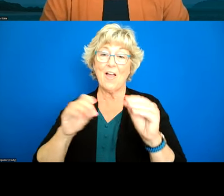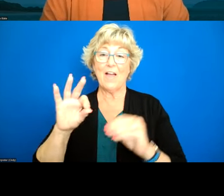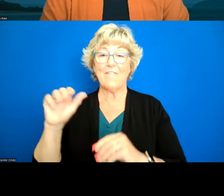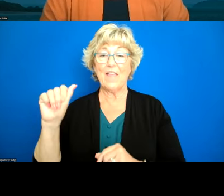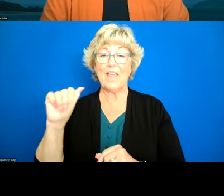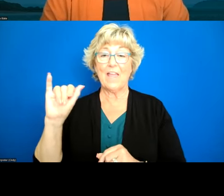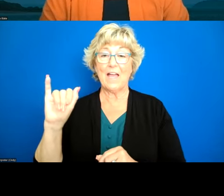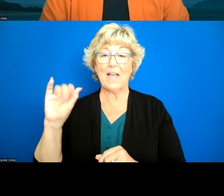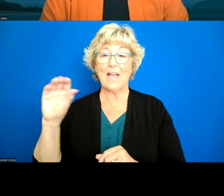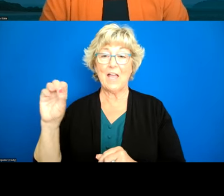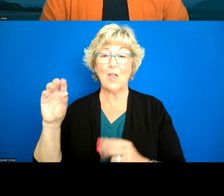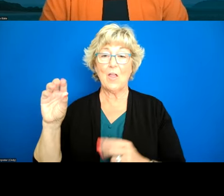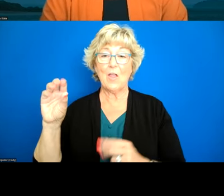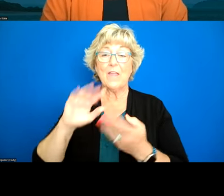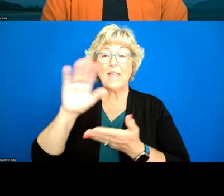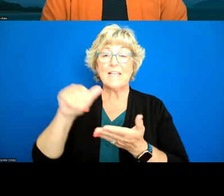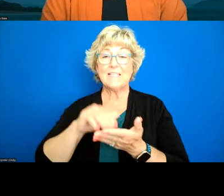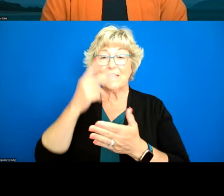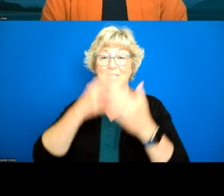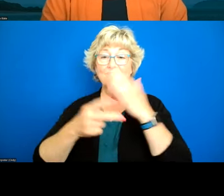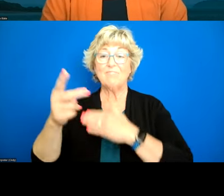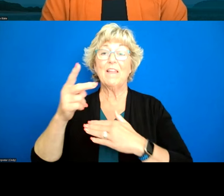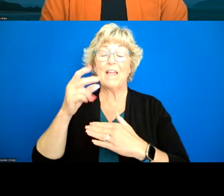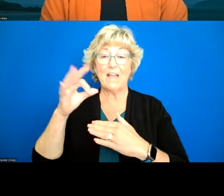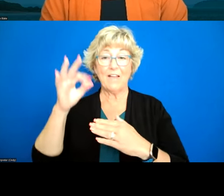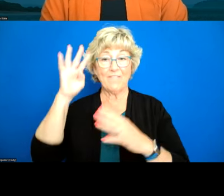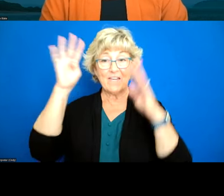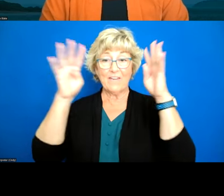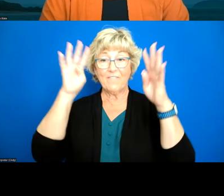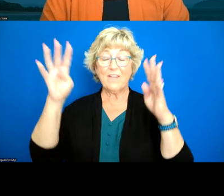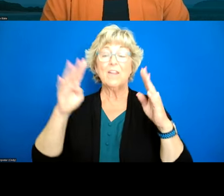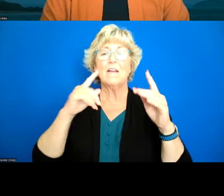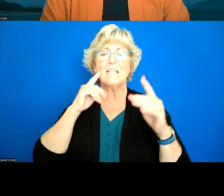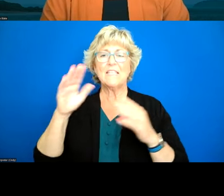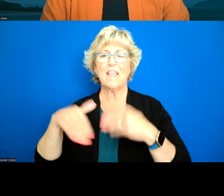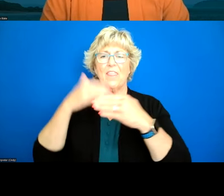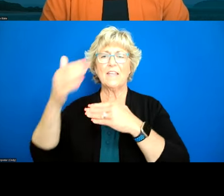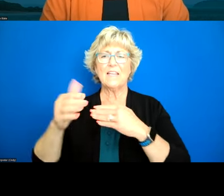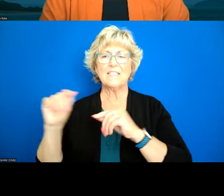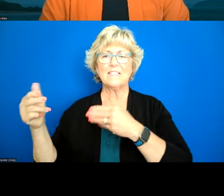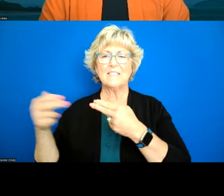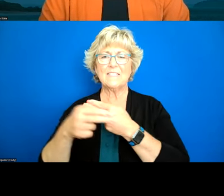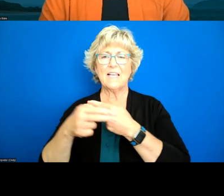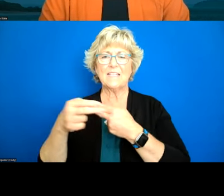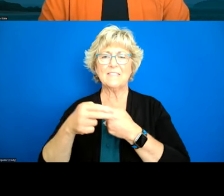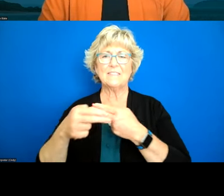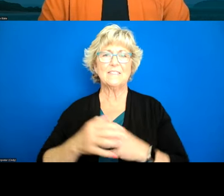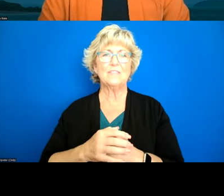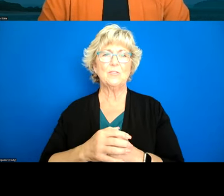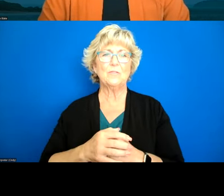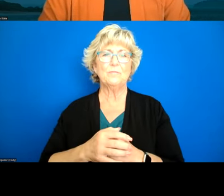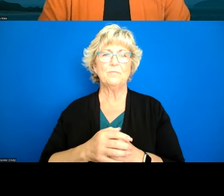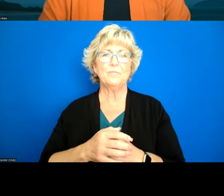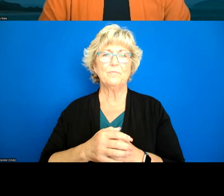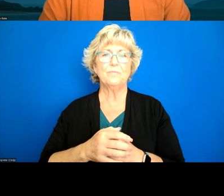and center of data insights and innovation um if we go to the next slide um in